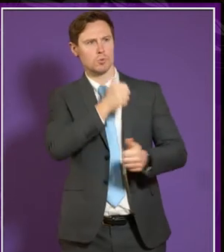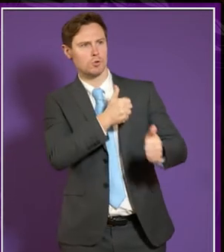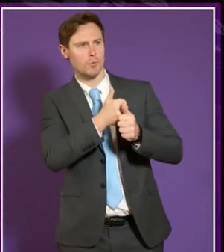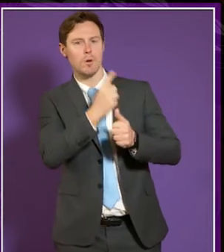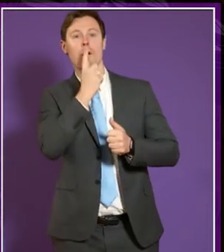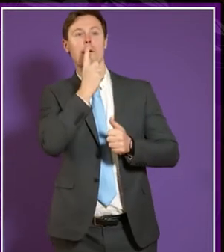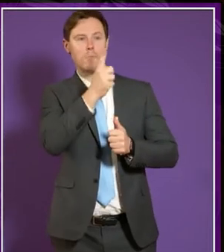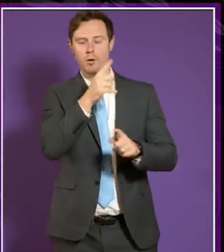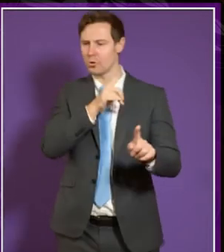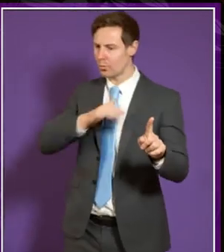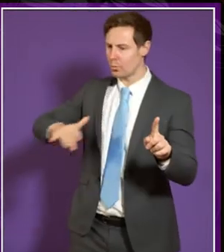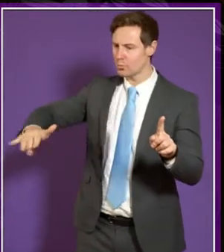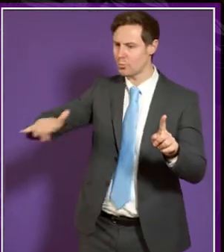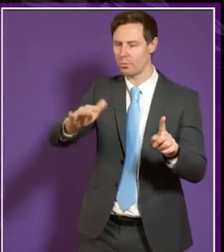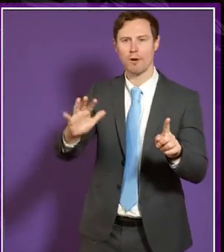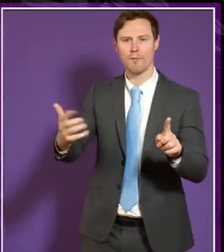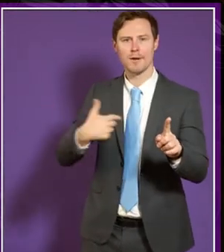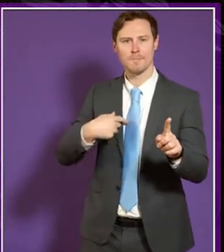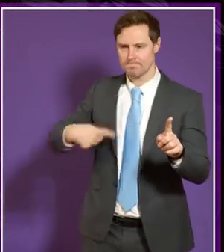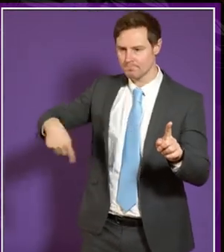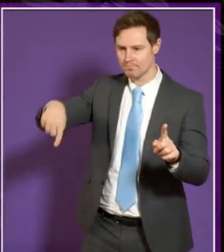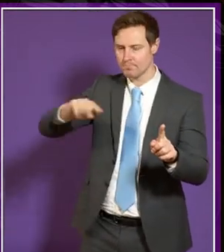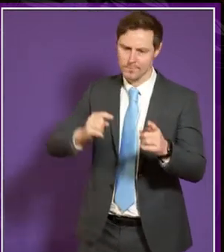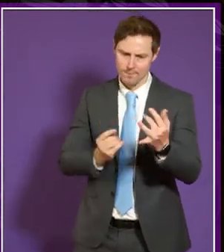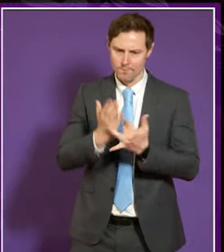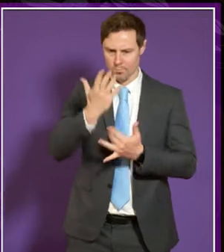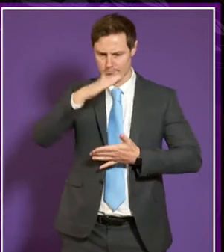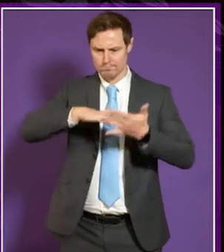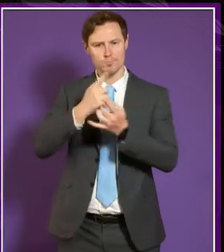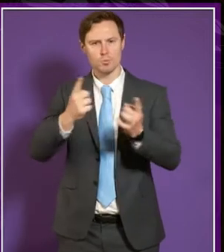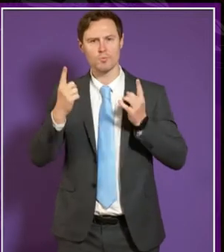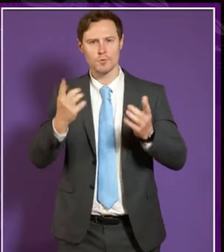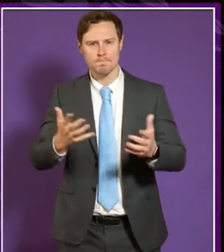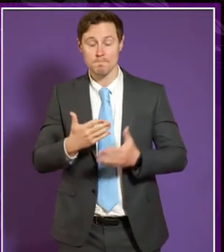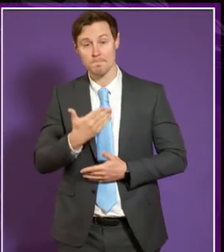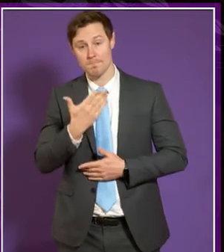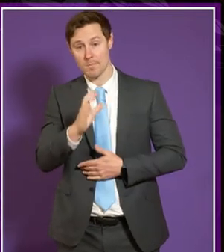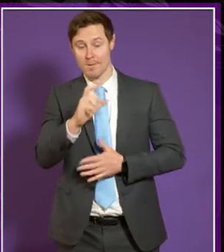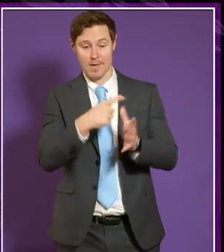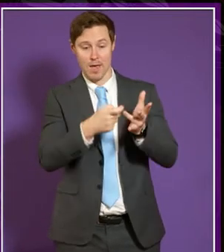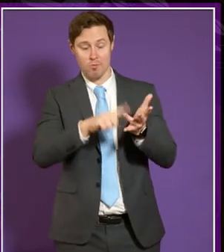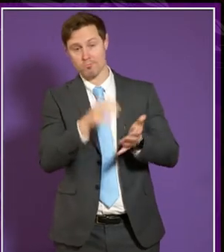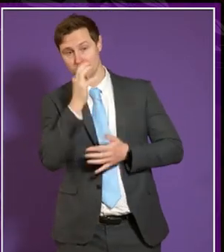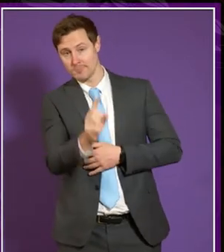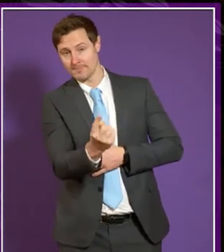provision around the more social aspects of the university experience for students. Perhaps, Carol, you'd like to go first.